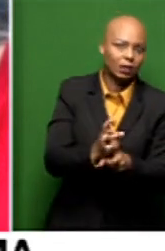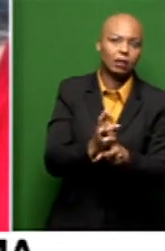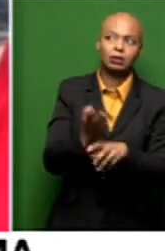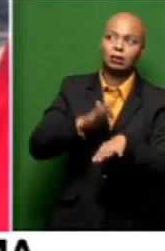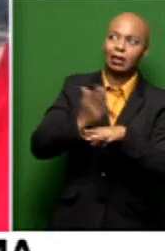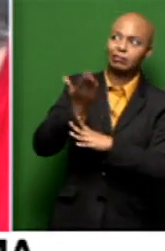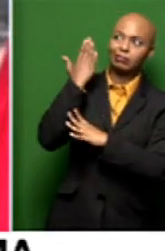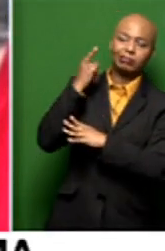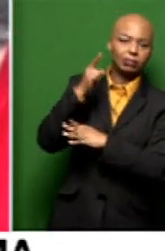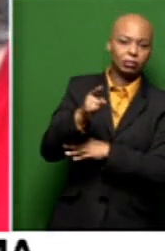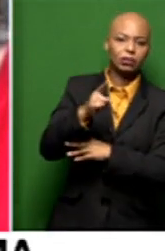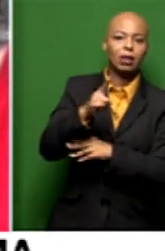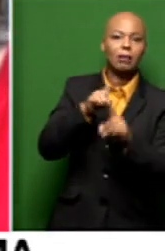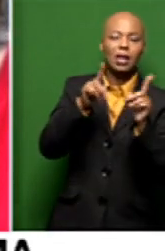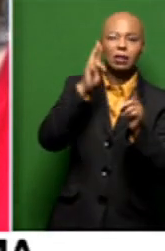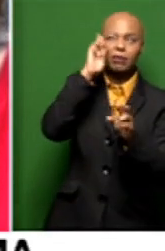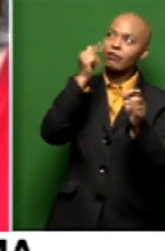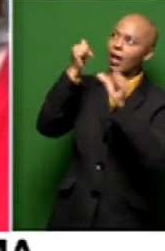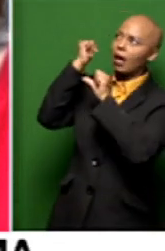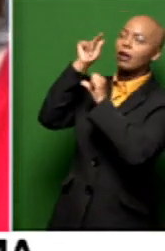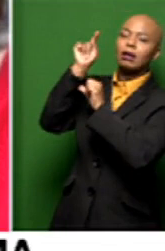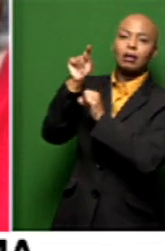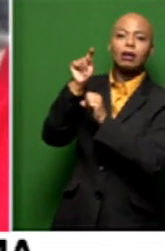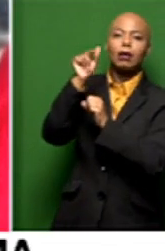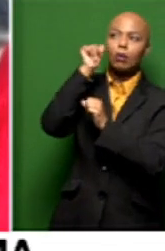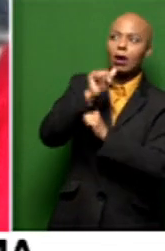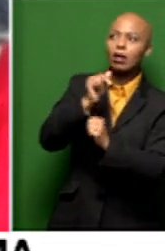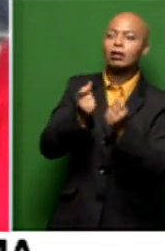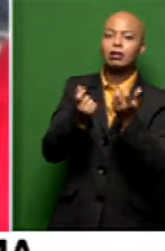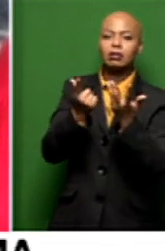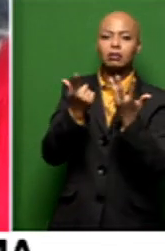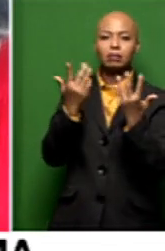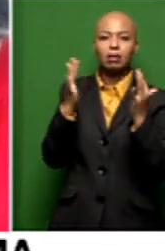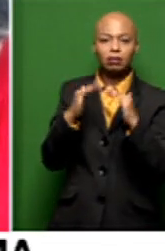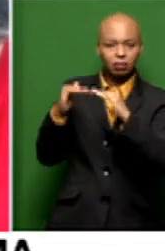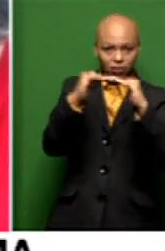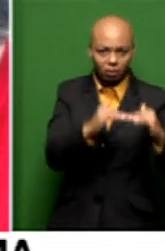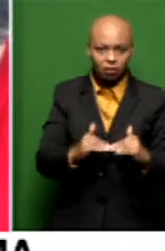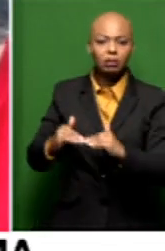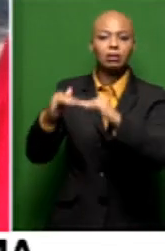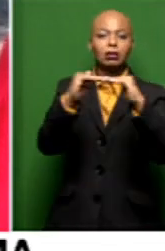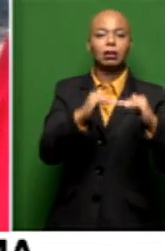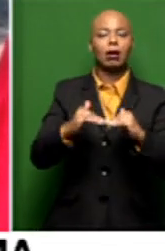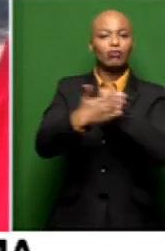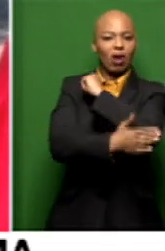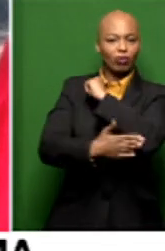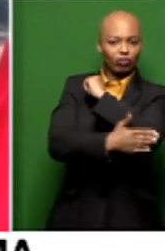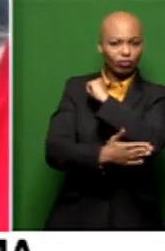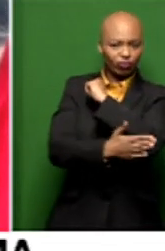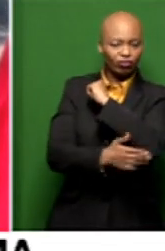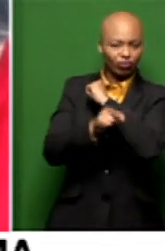Just to then turn our backs on it when we became a democratic country. So, that's the story that we want to tell.